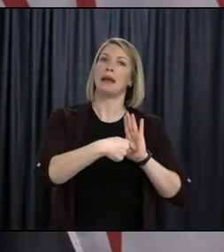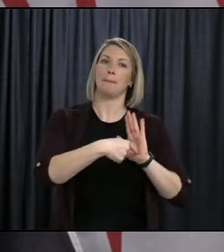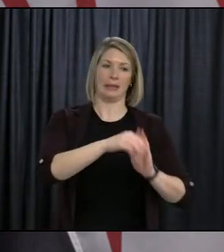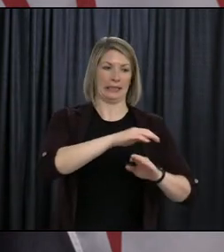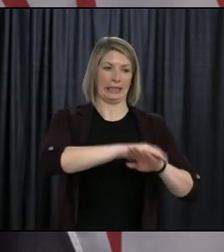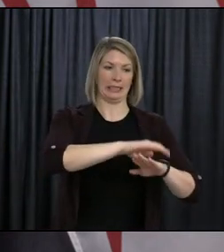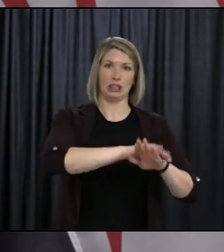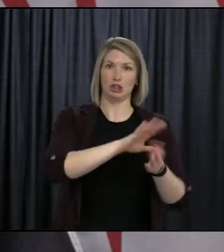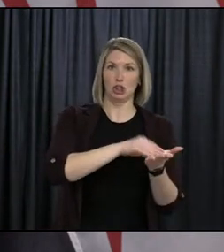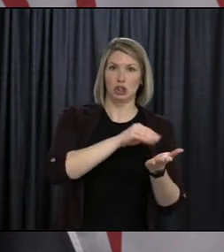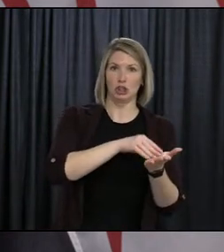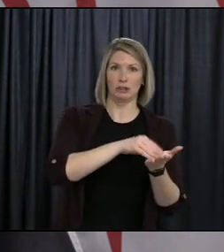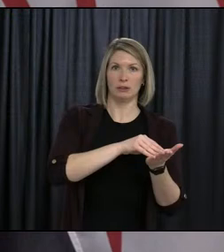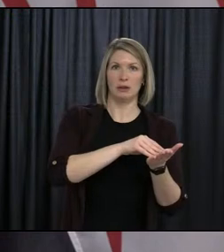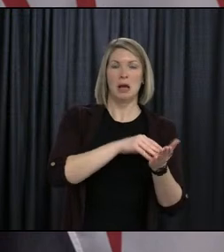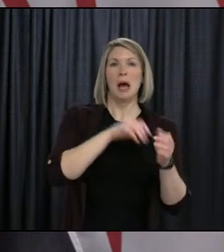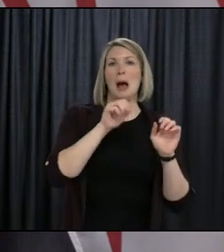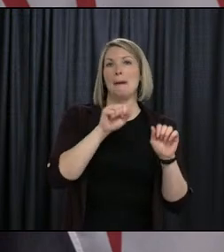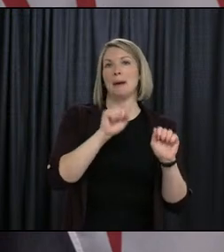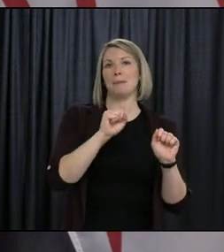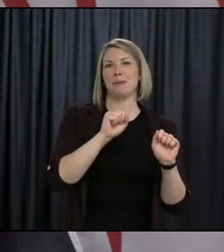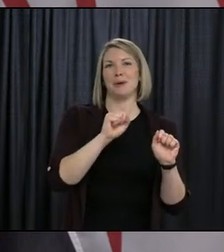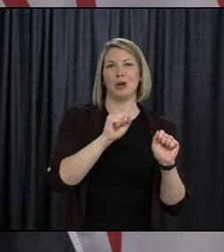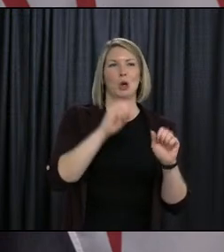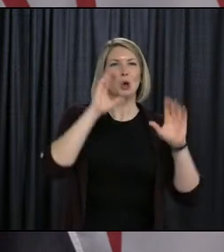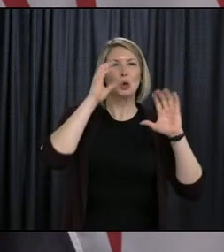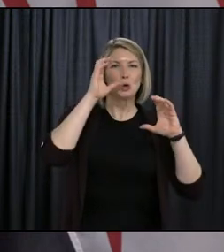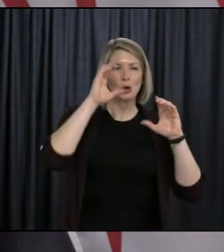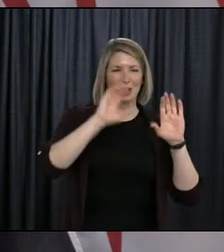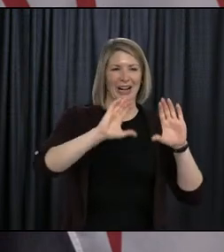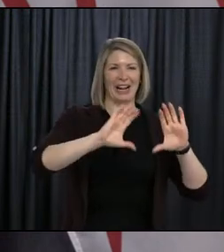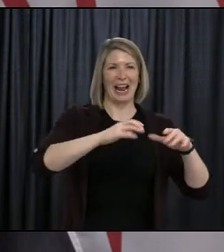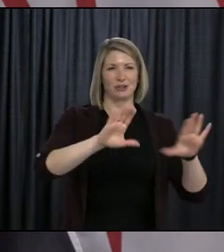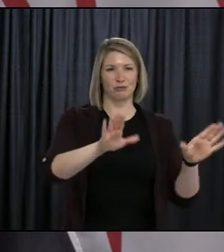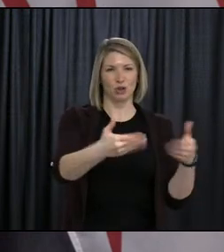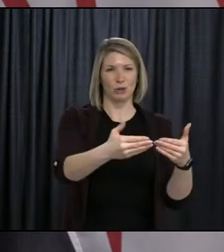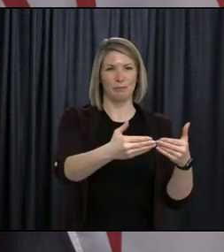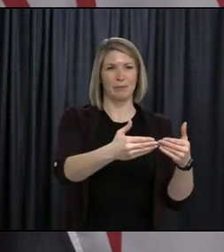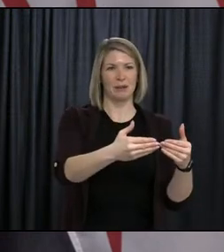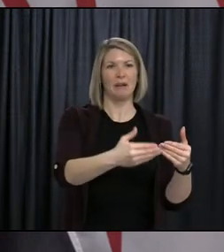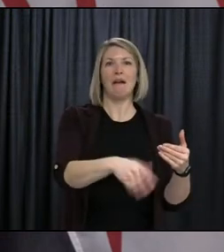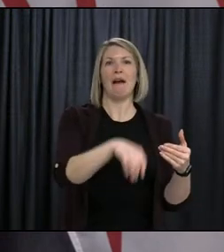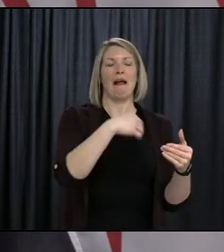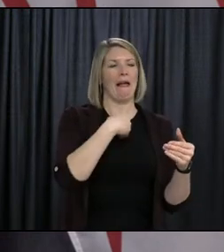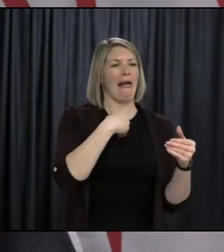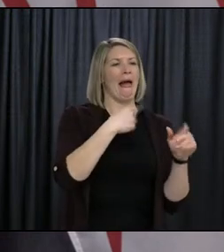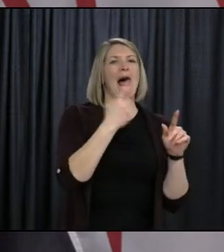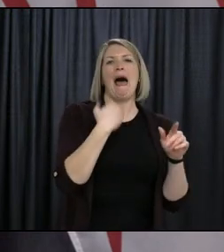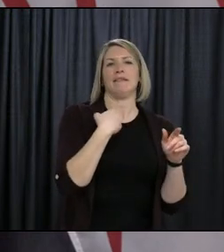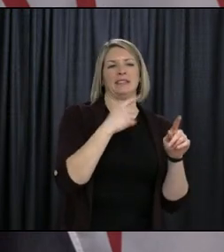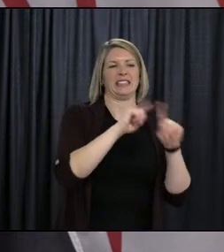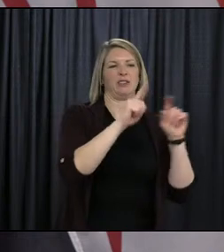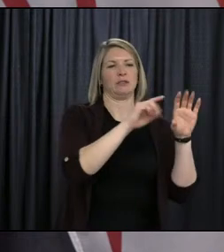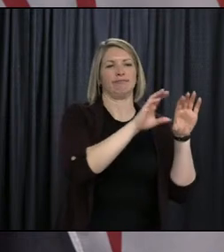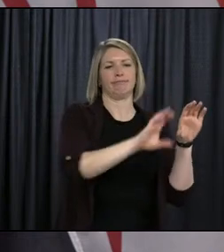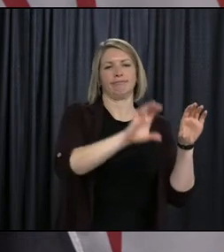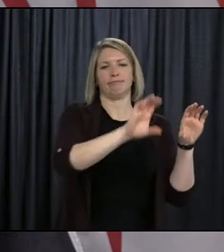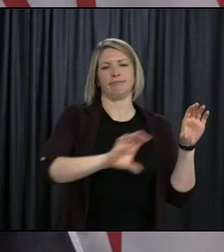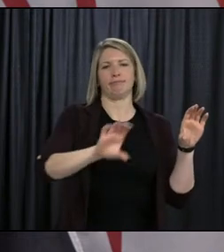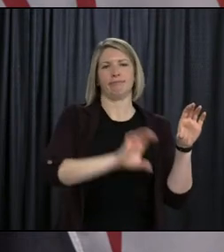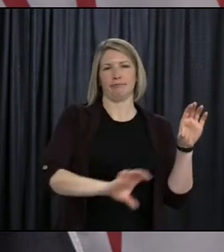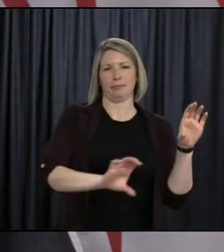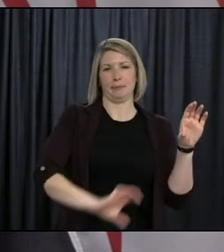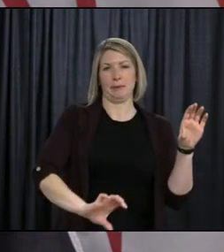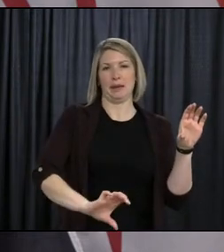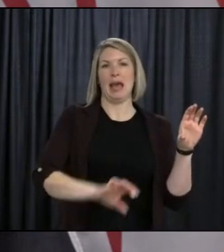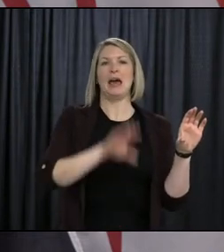break into groups within the Google classroom, and there's three or four of them together collaborating on some activity. So they